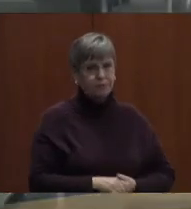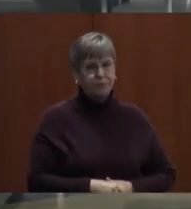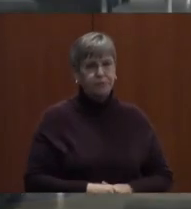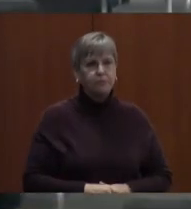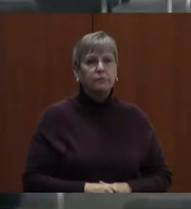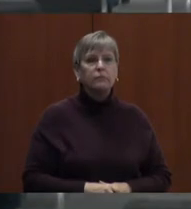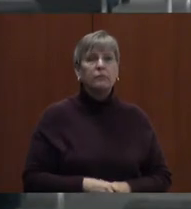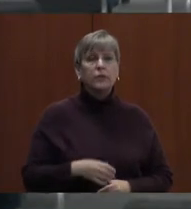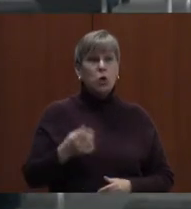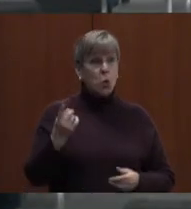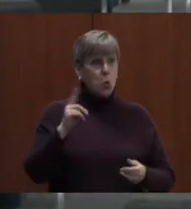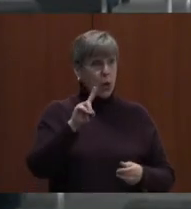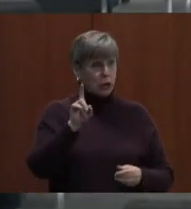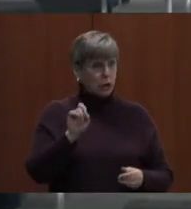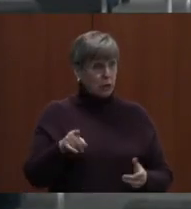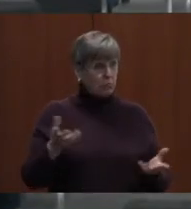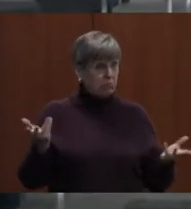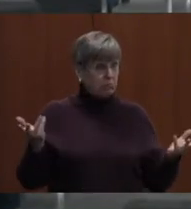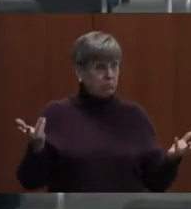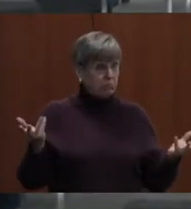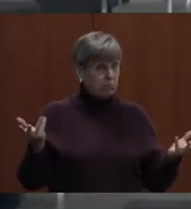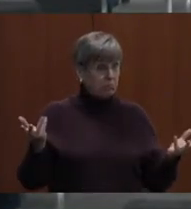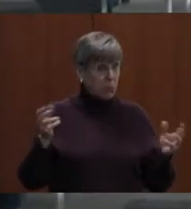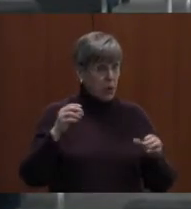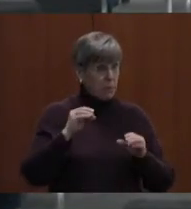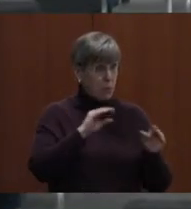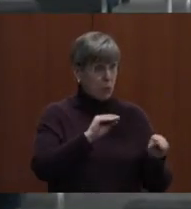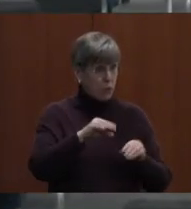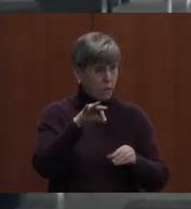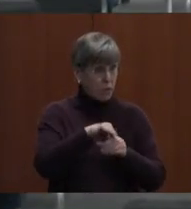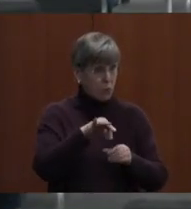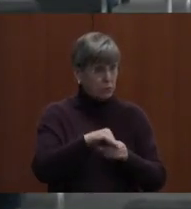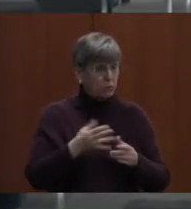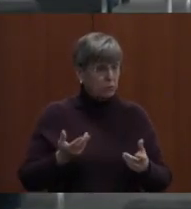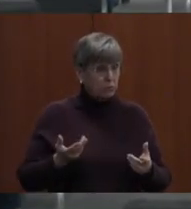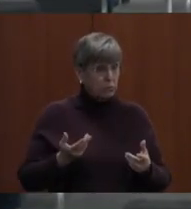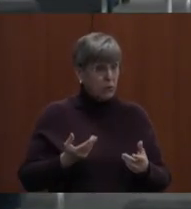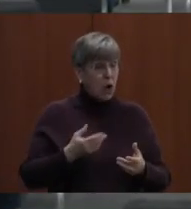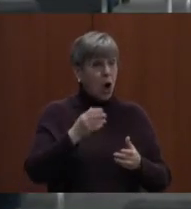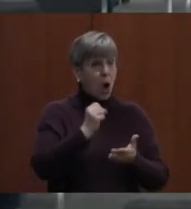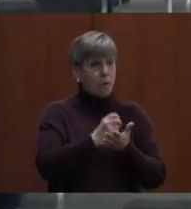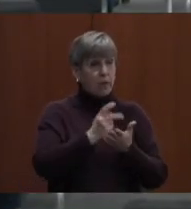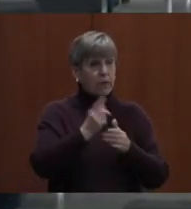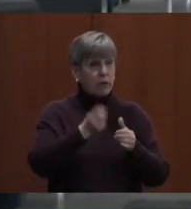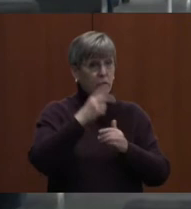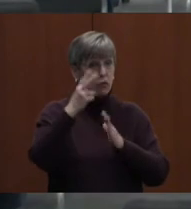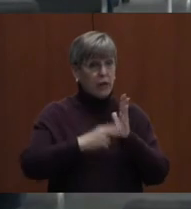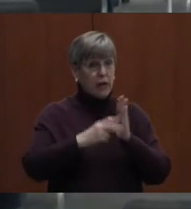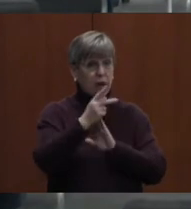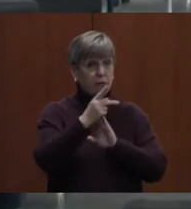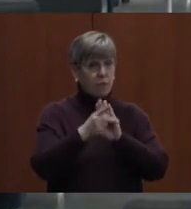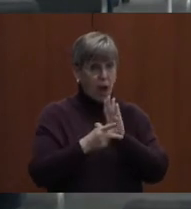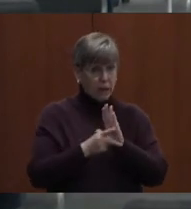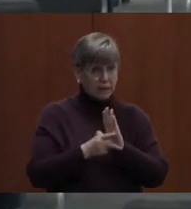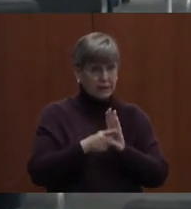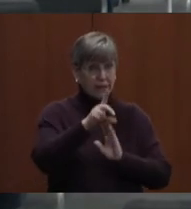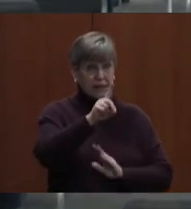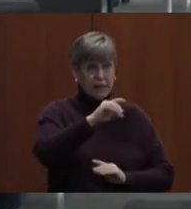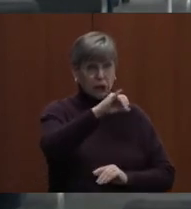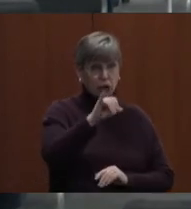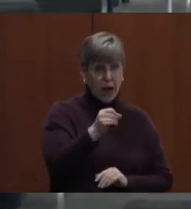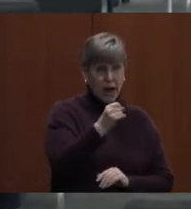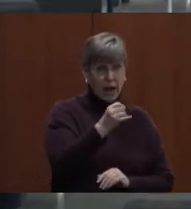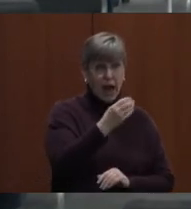Any other questions? Then we'll move to the vote. We're approving the first reading of policy, D